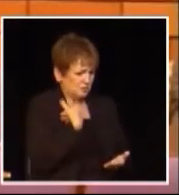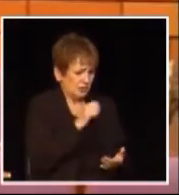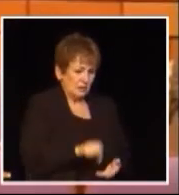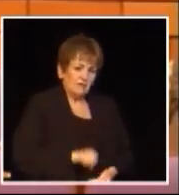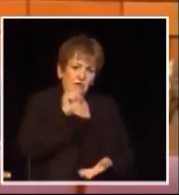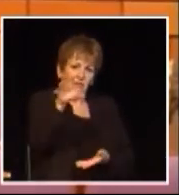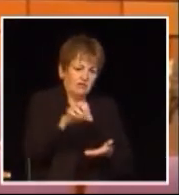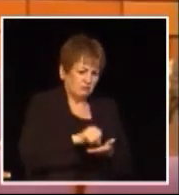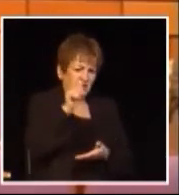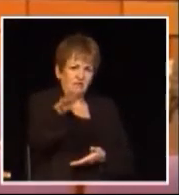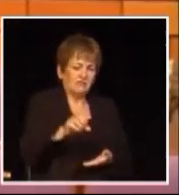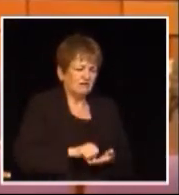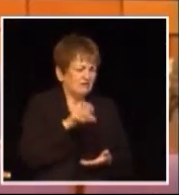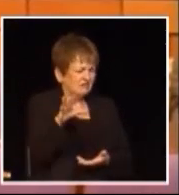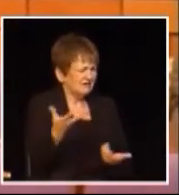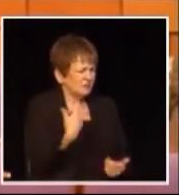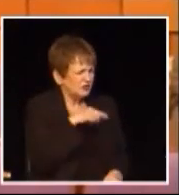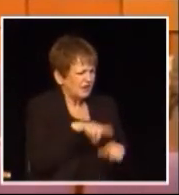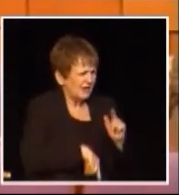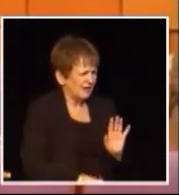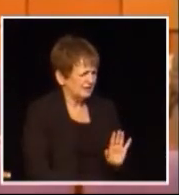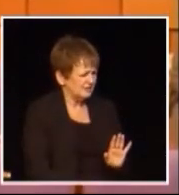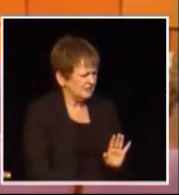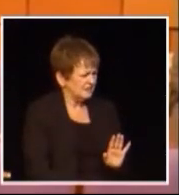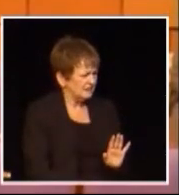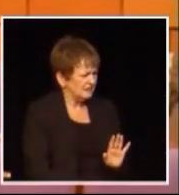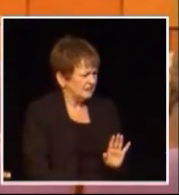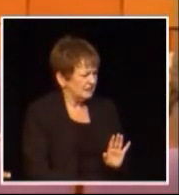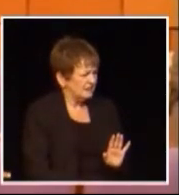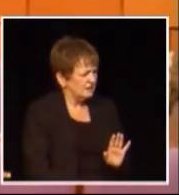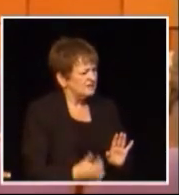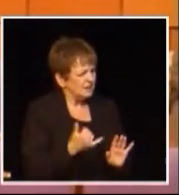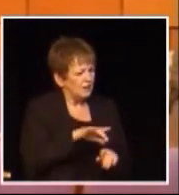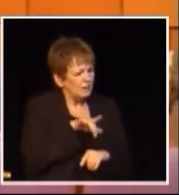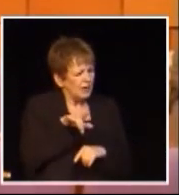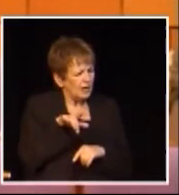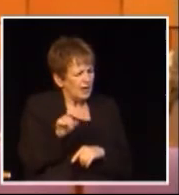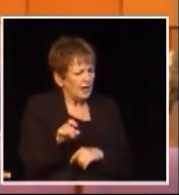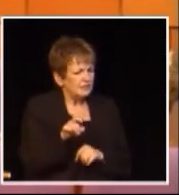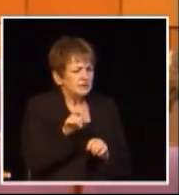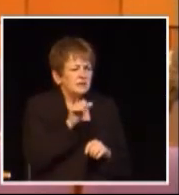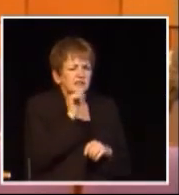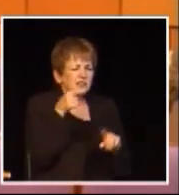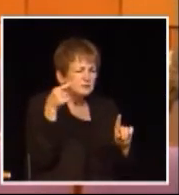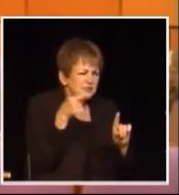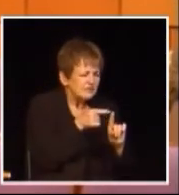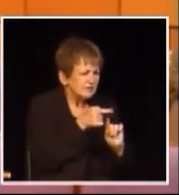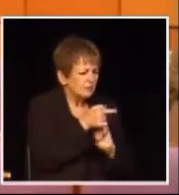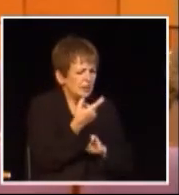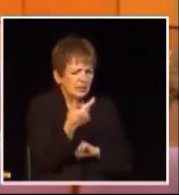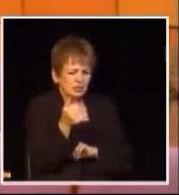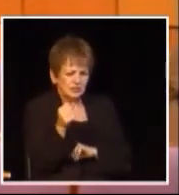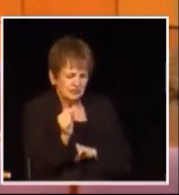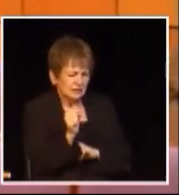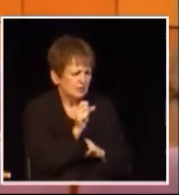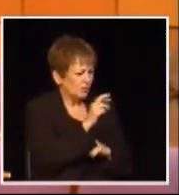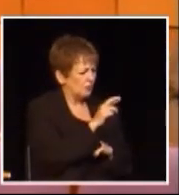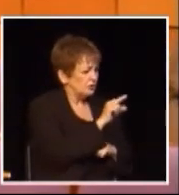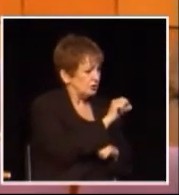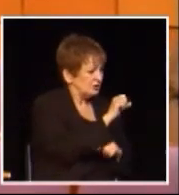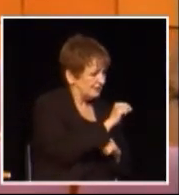unlimited pocket that is deeper and deeper all the time so what I'm going to ask is not so much about having an